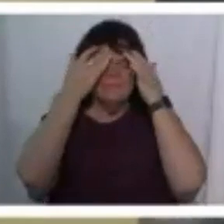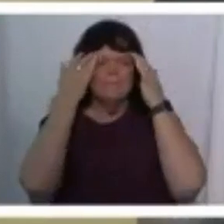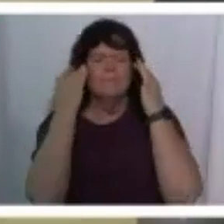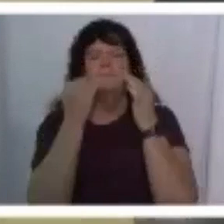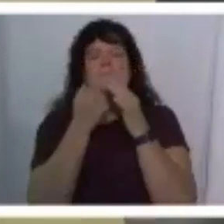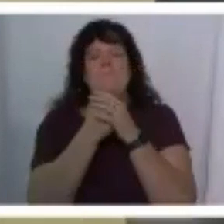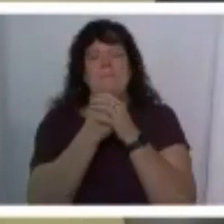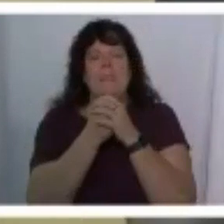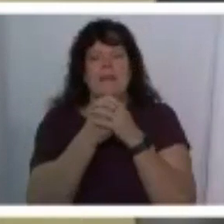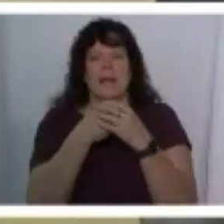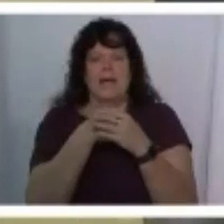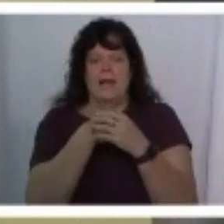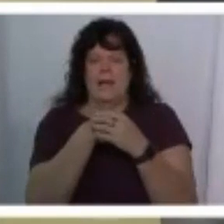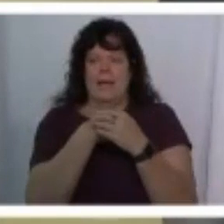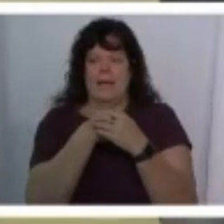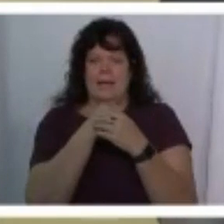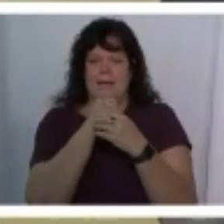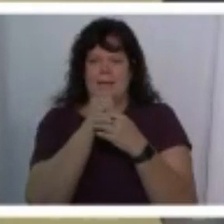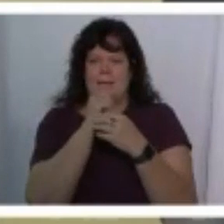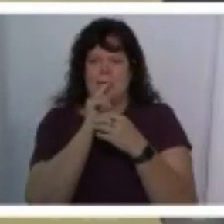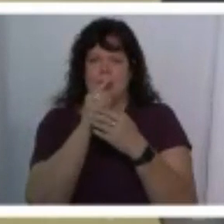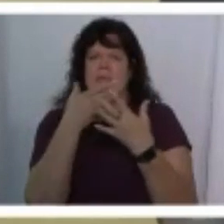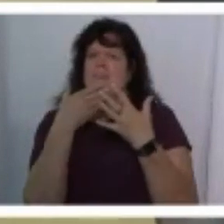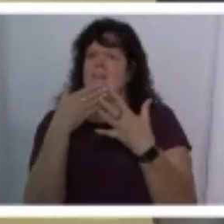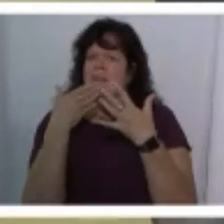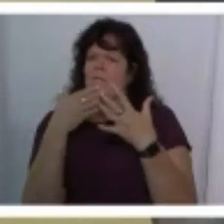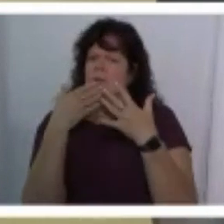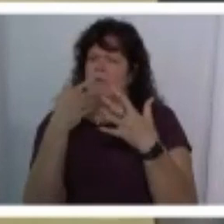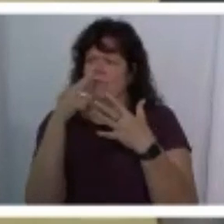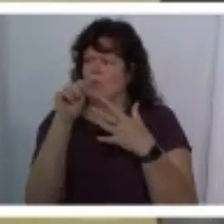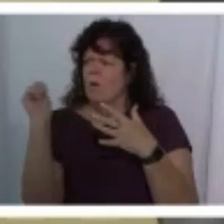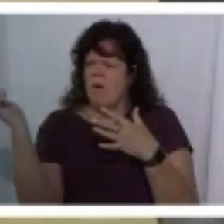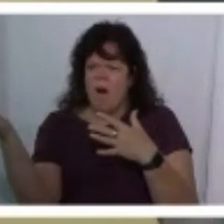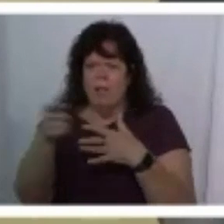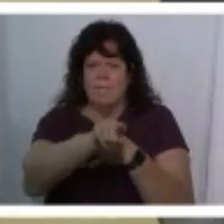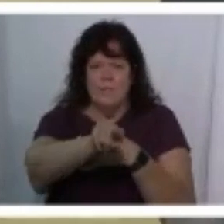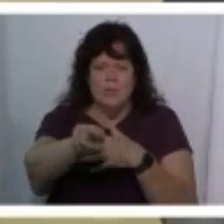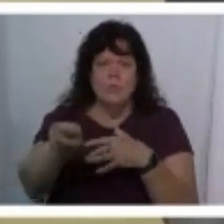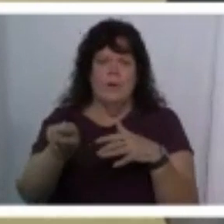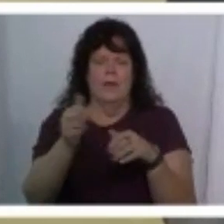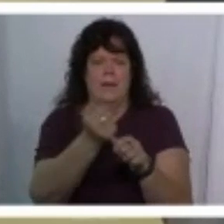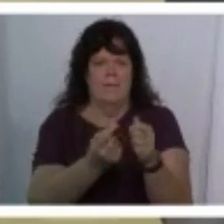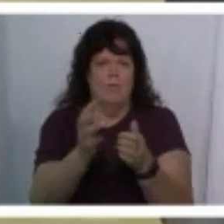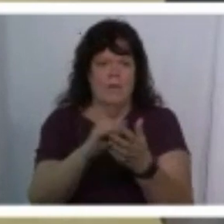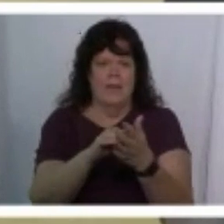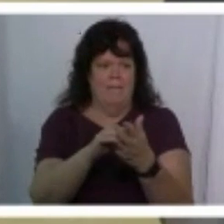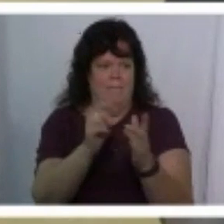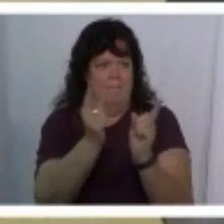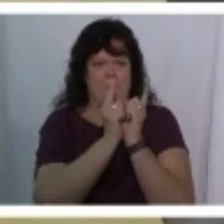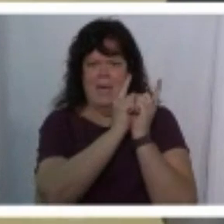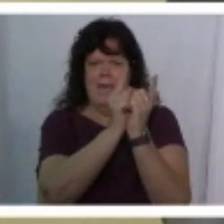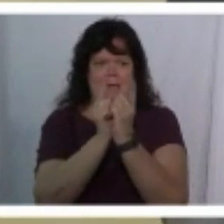i am extremely thankful for all of you and everyone that i have met here